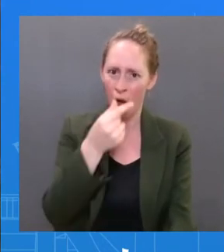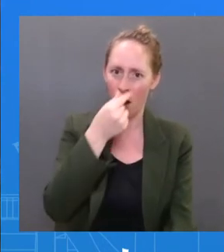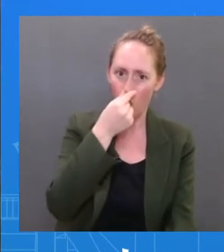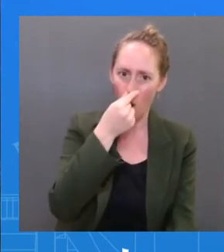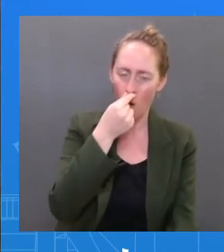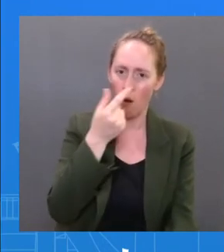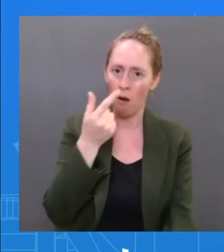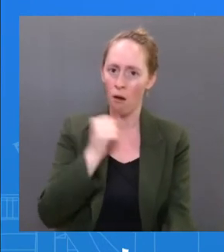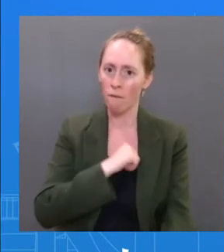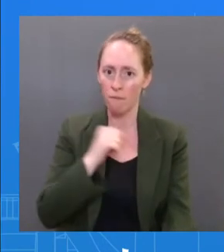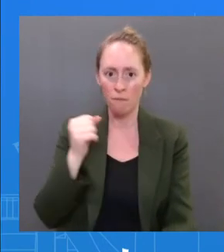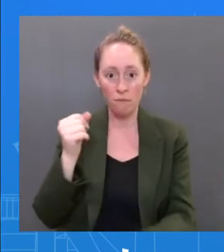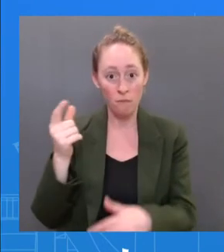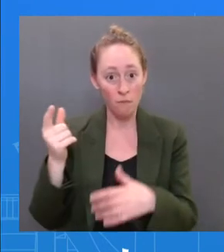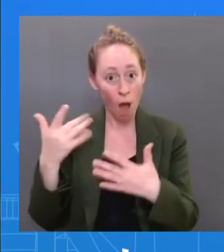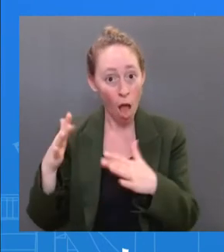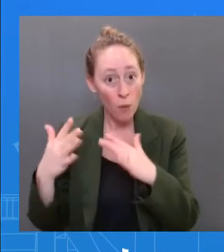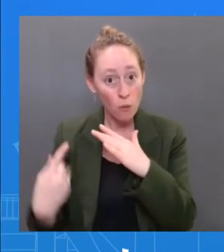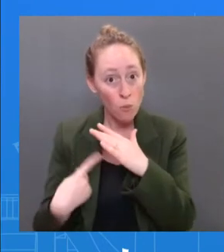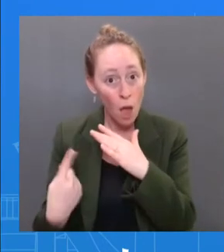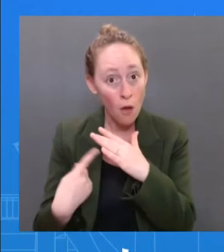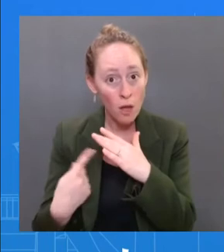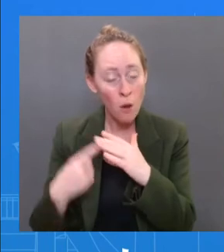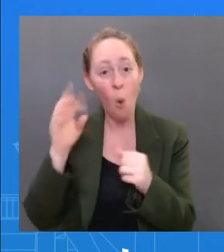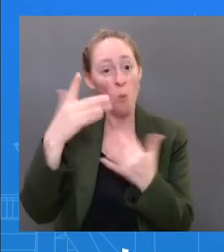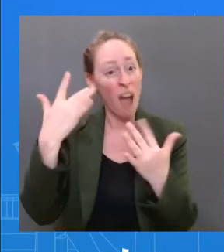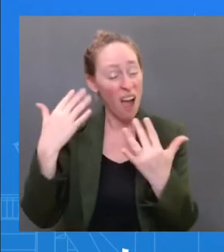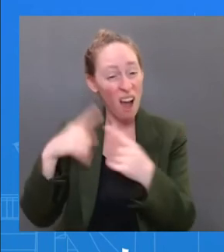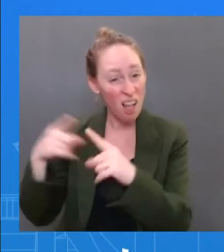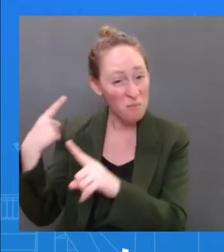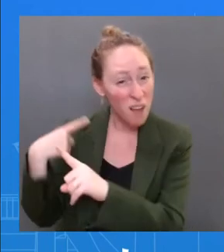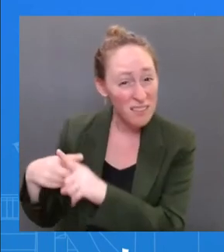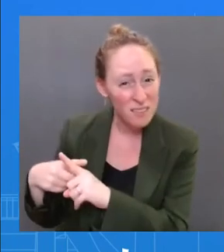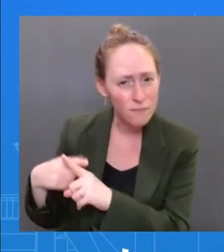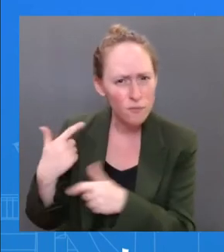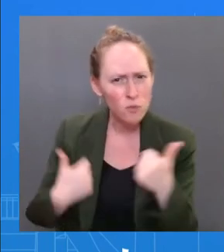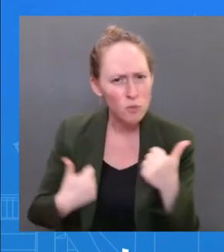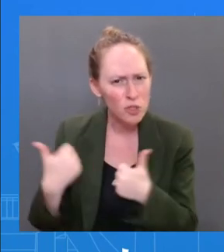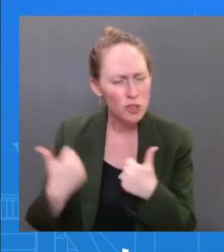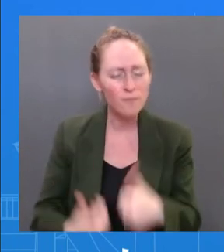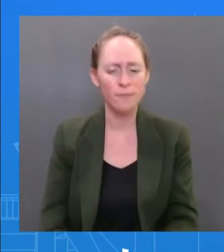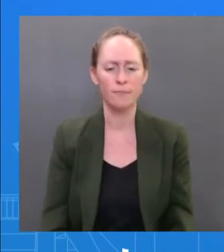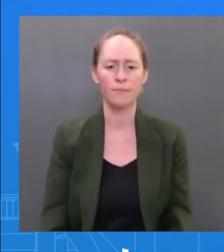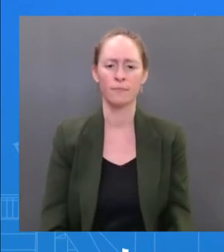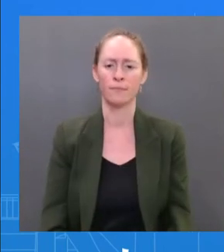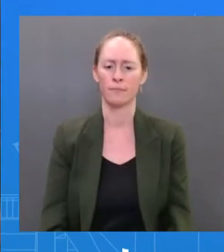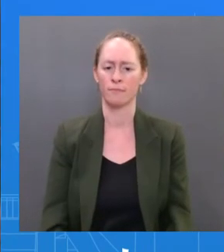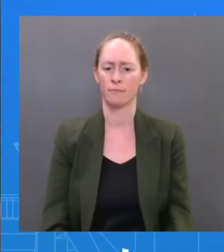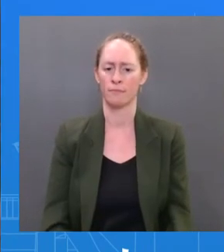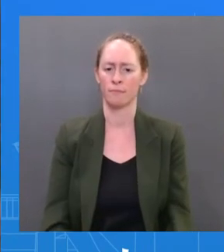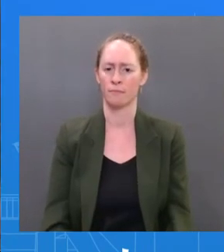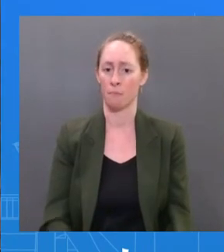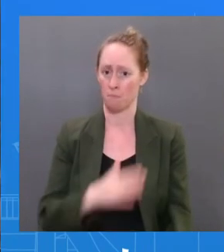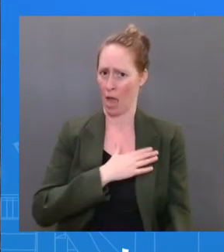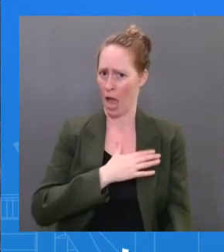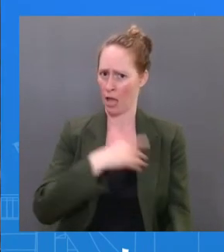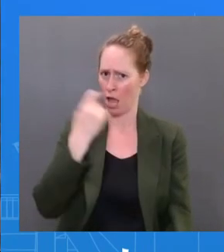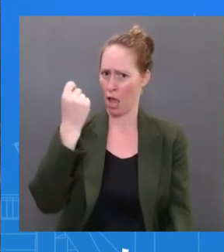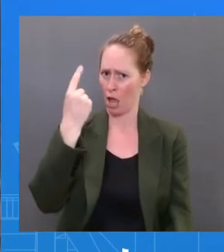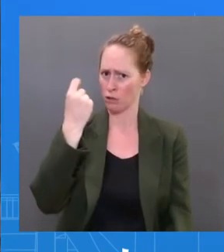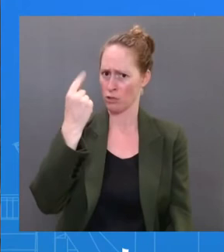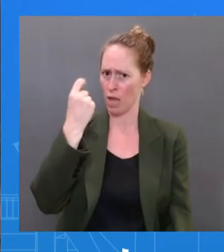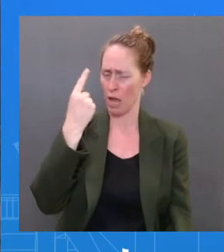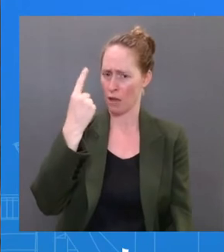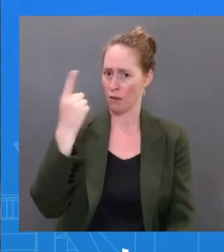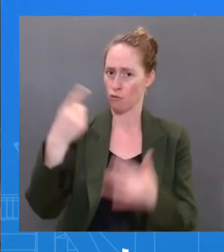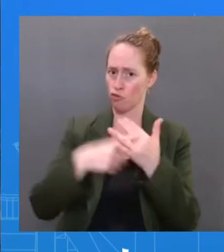Dr. Yeah, my understanding is that the symptoms — those symptoms were this morning. The But the CDC guidance says, if you have symptoms, you should isolate at